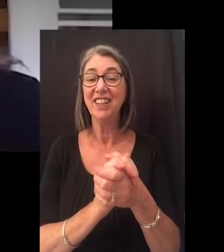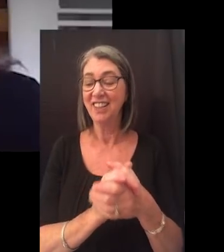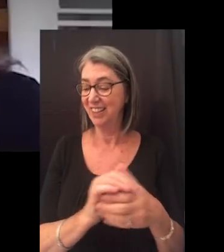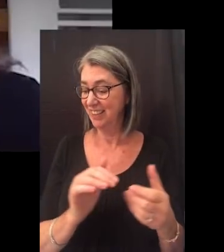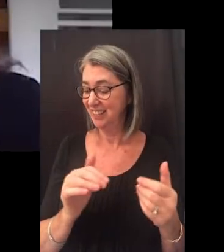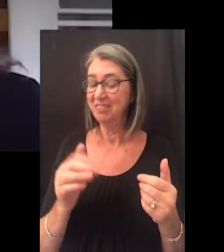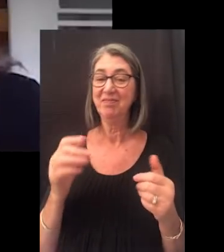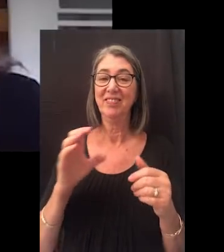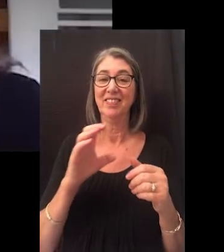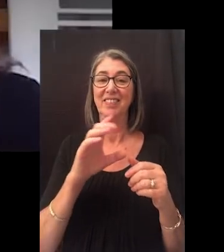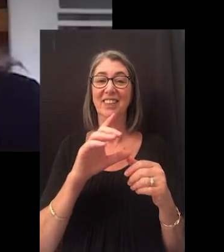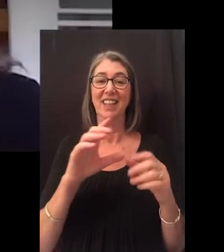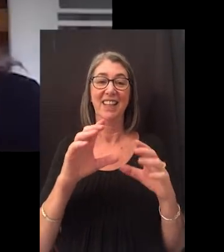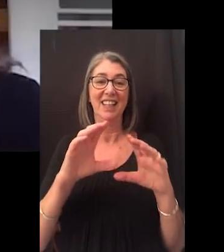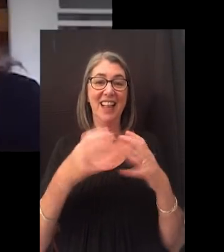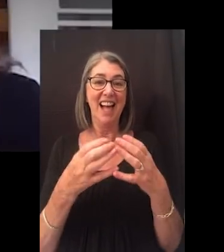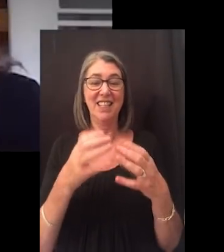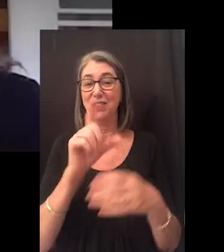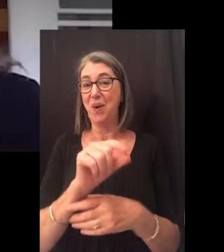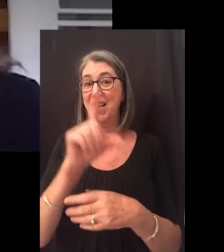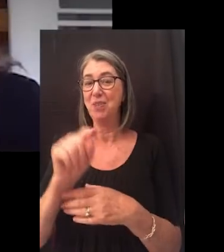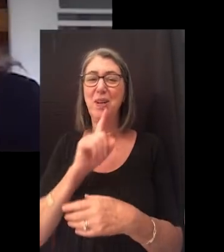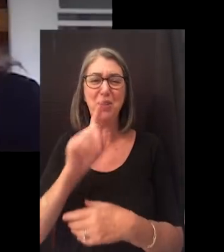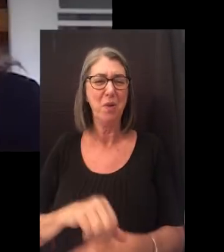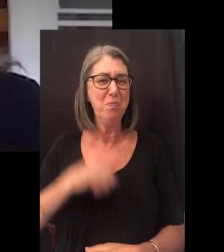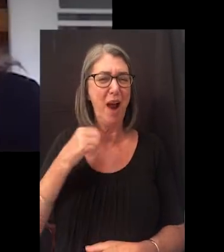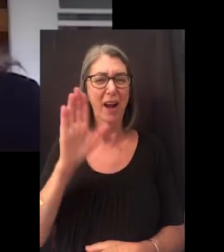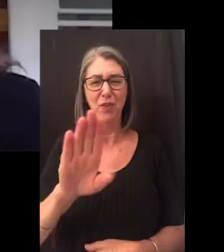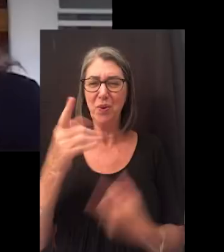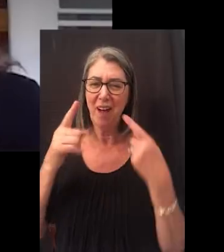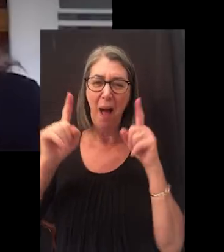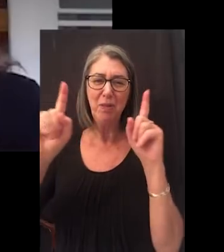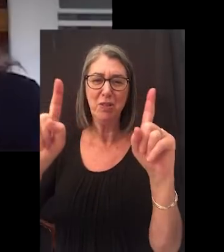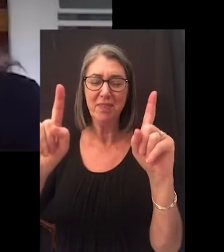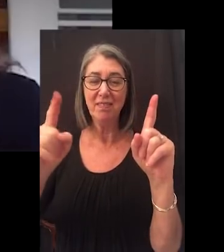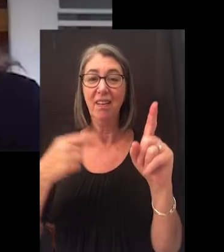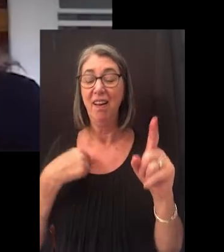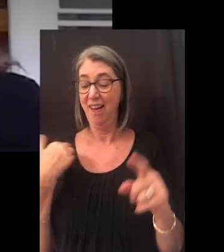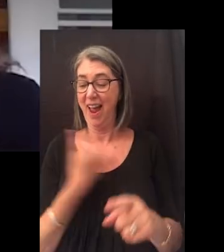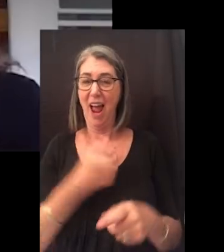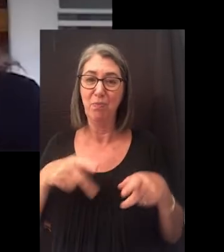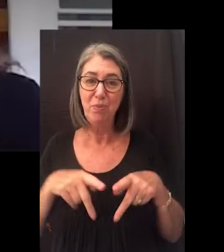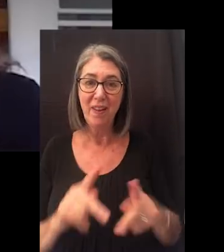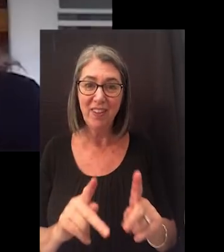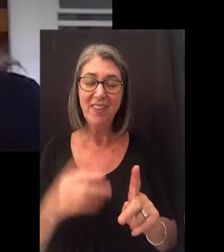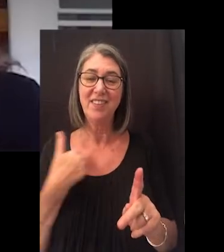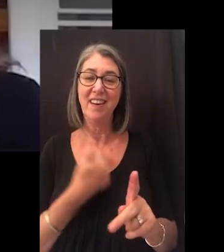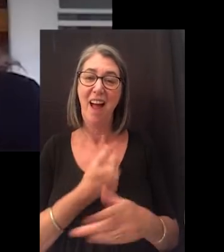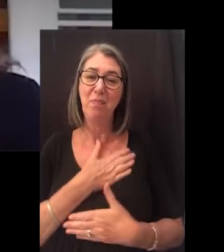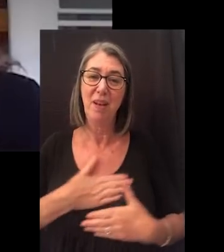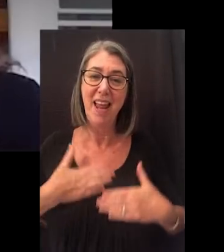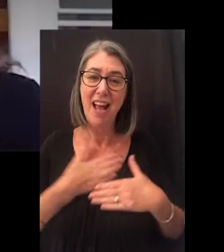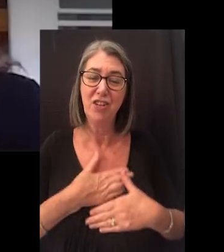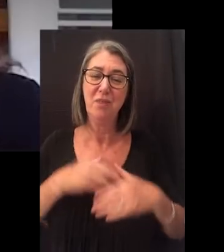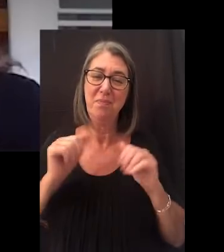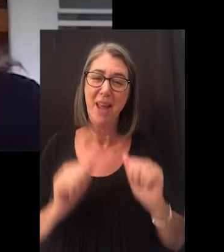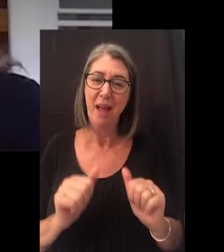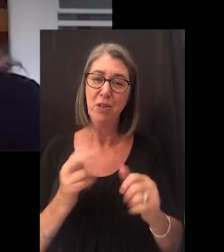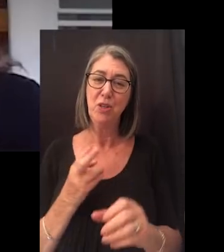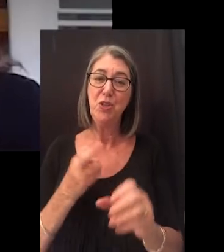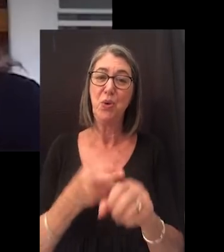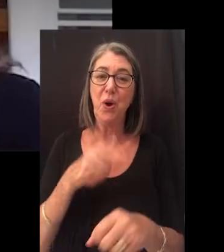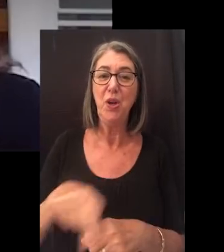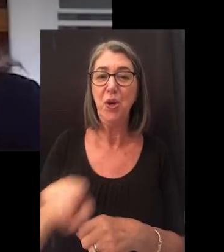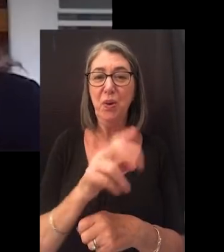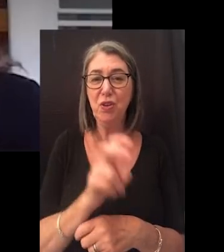Congratulations to our new technology class of 2020. We are so proud of your accomplishments and it was our privilege and our